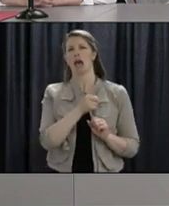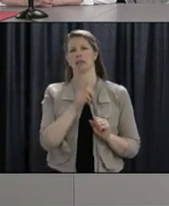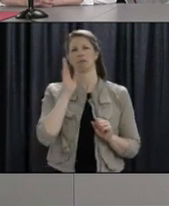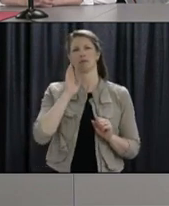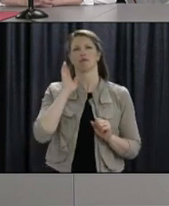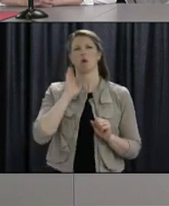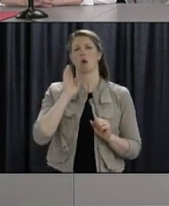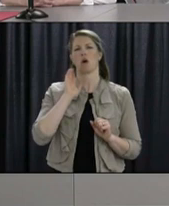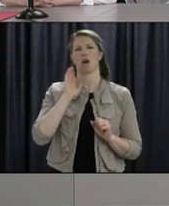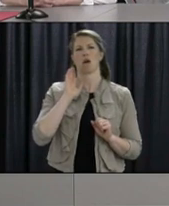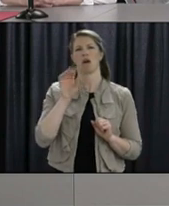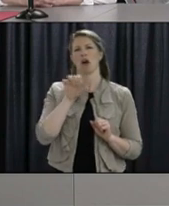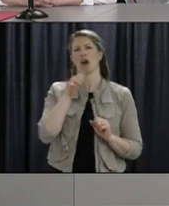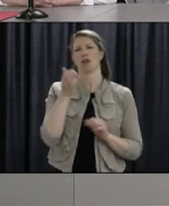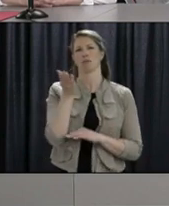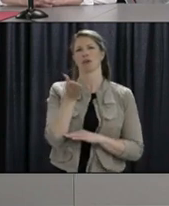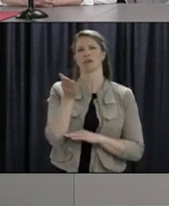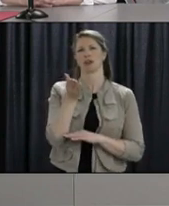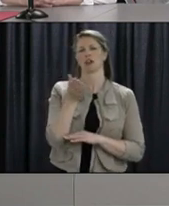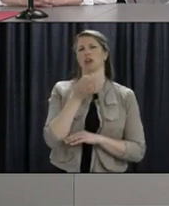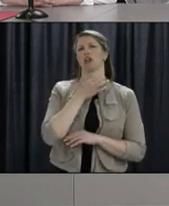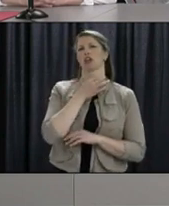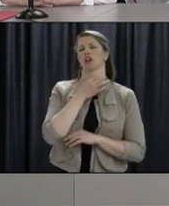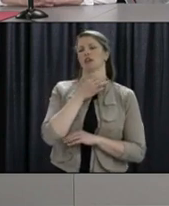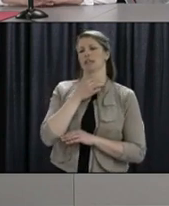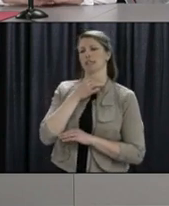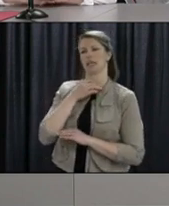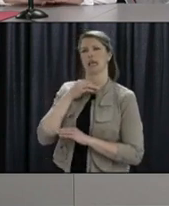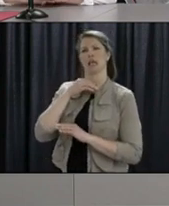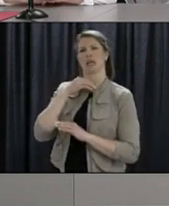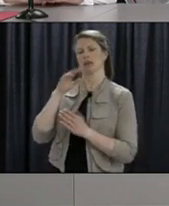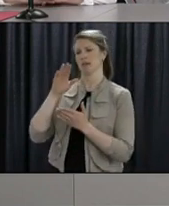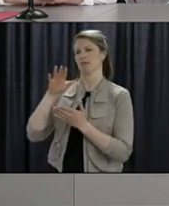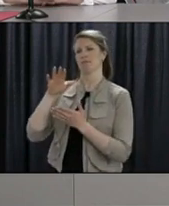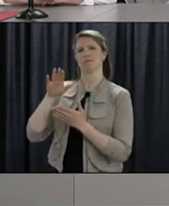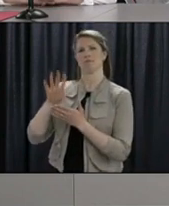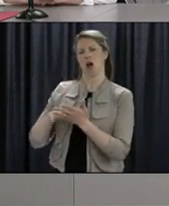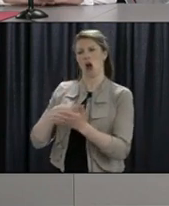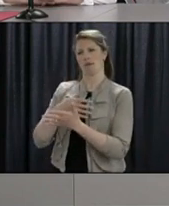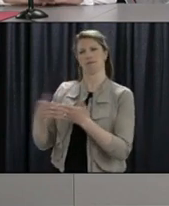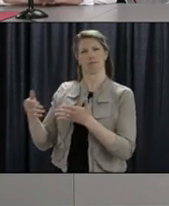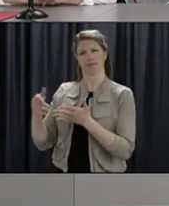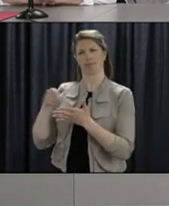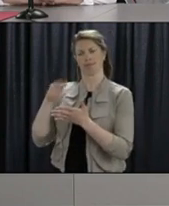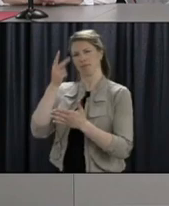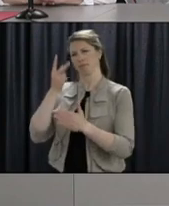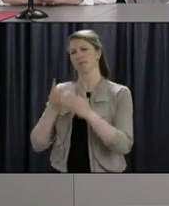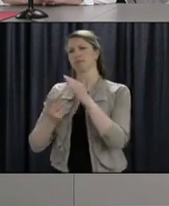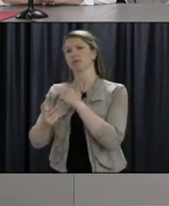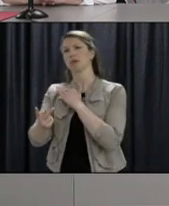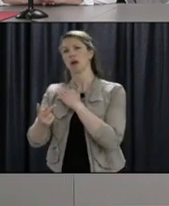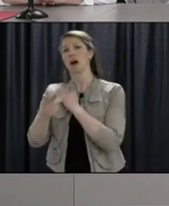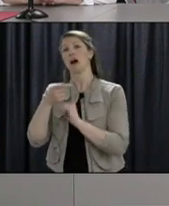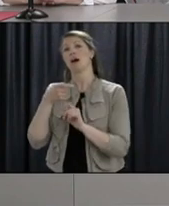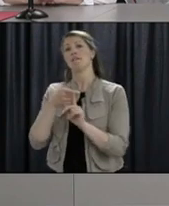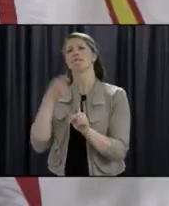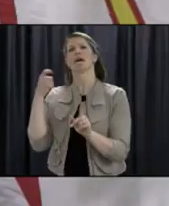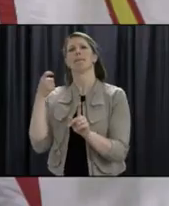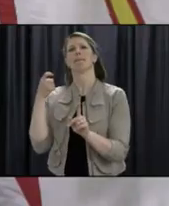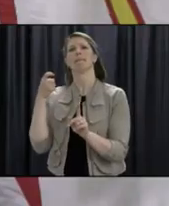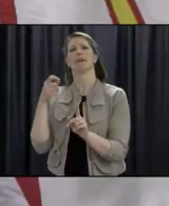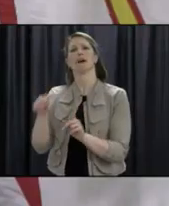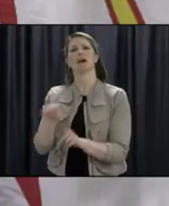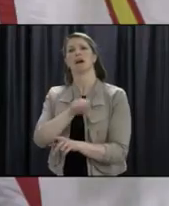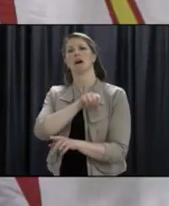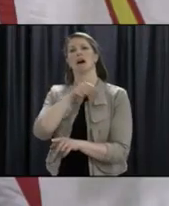account in any way for the sparse geography and population of the problem. It will, absolutely. So, that's a really